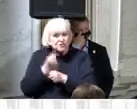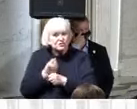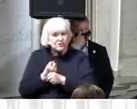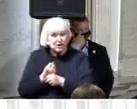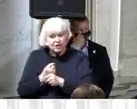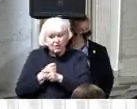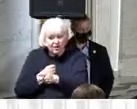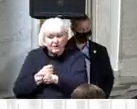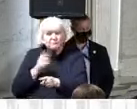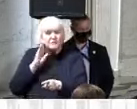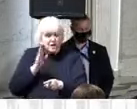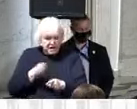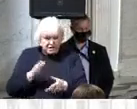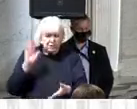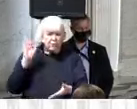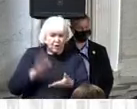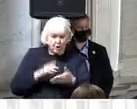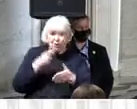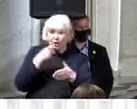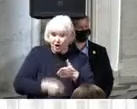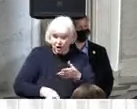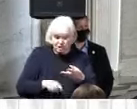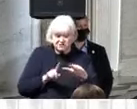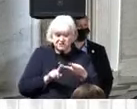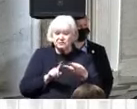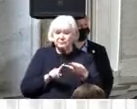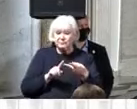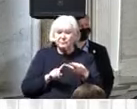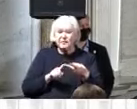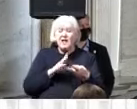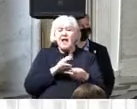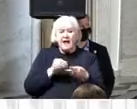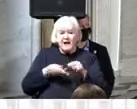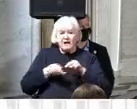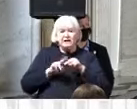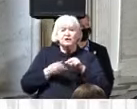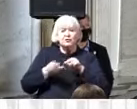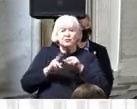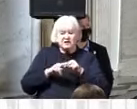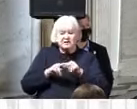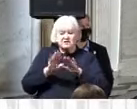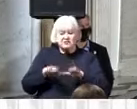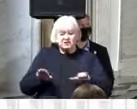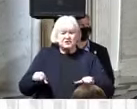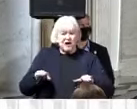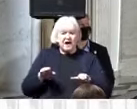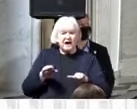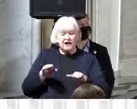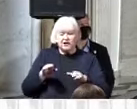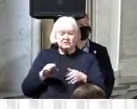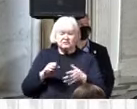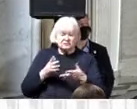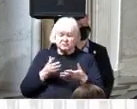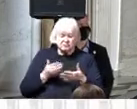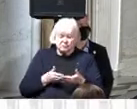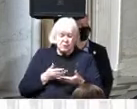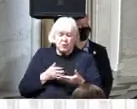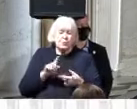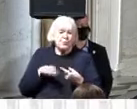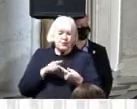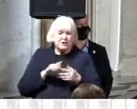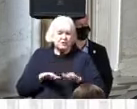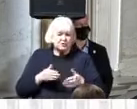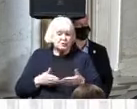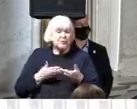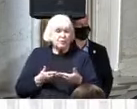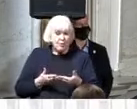and it will lower child care costs for every working family our agenda could save the